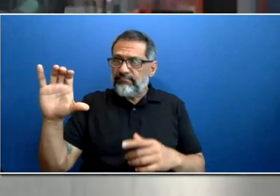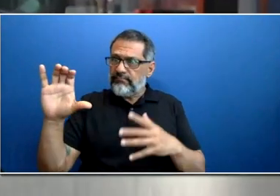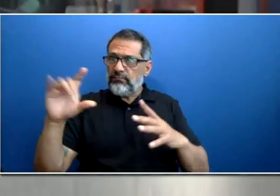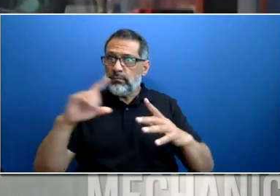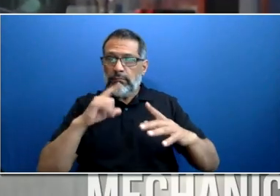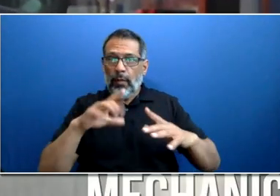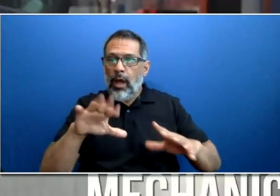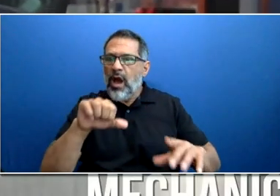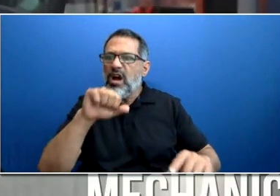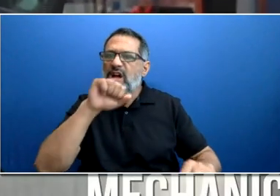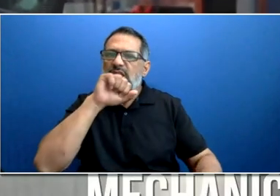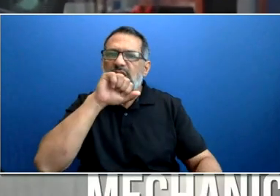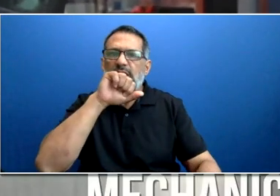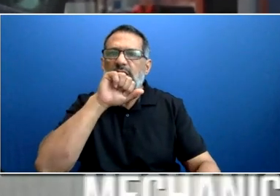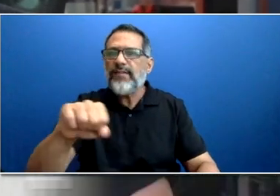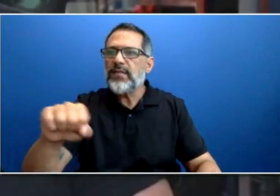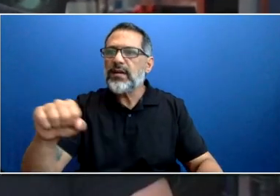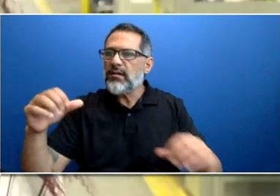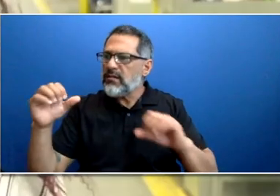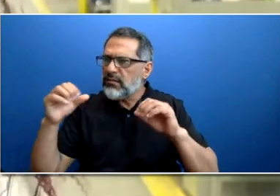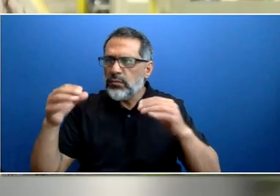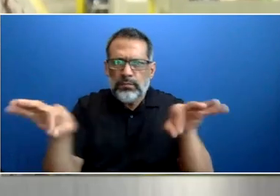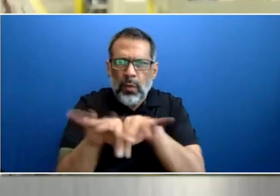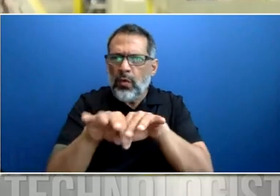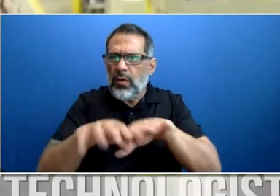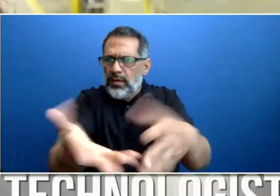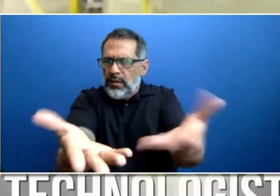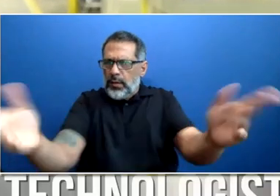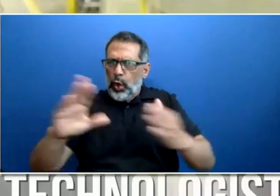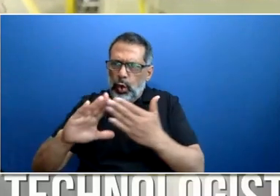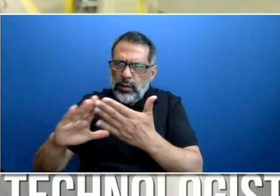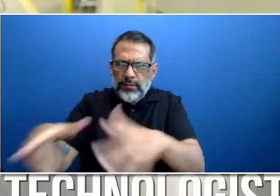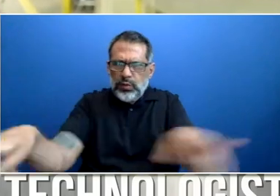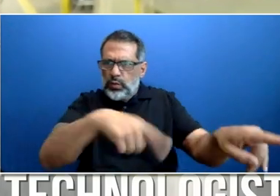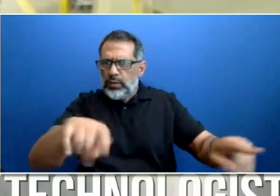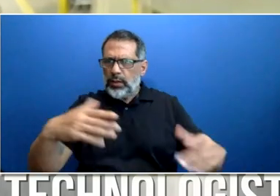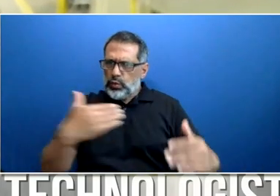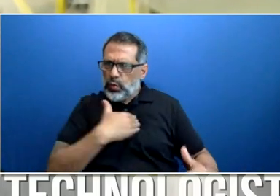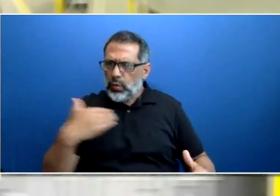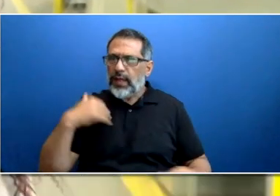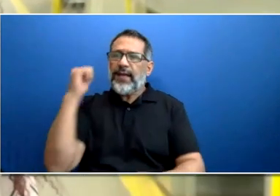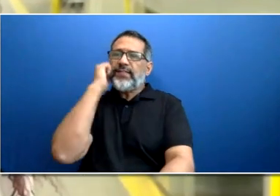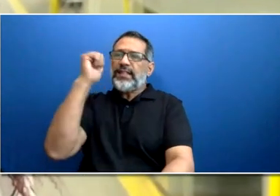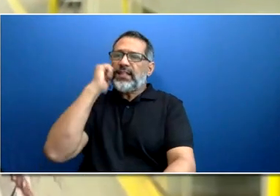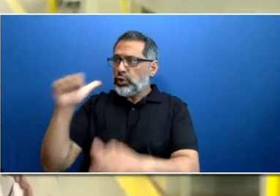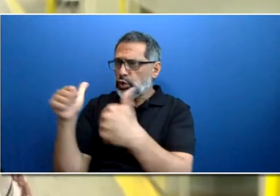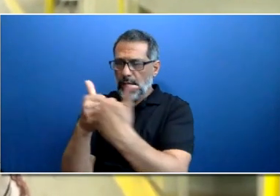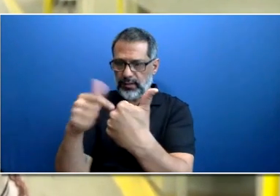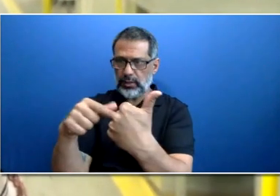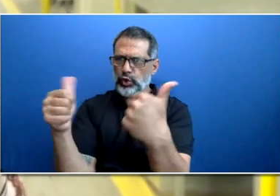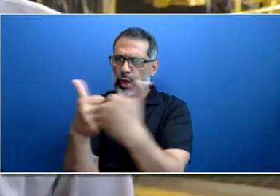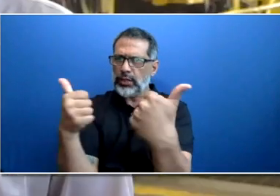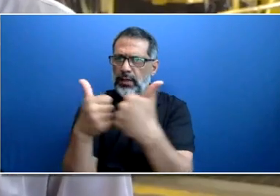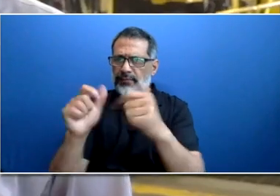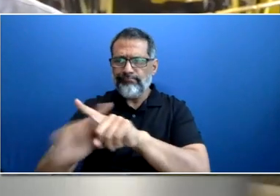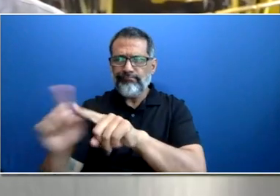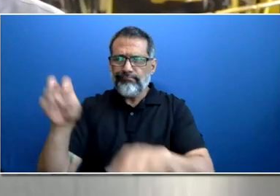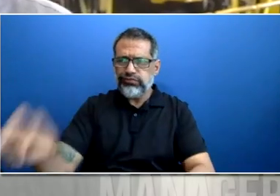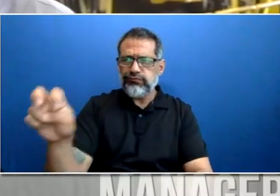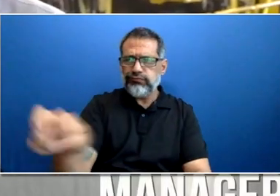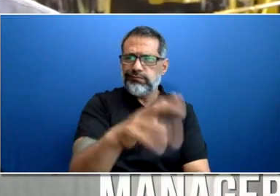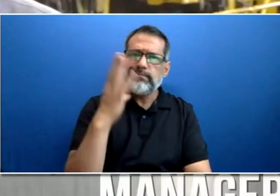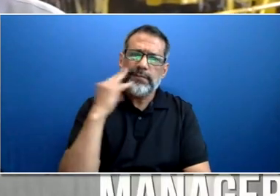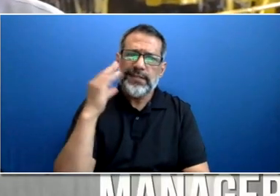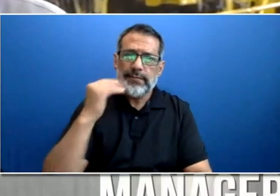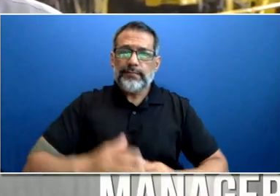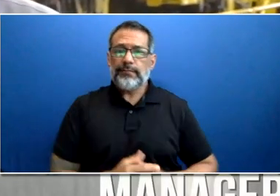I'm very proud of the work I do. Every day is a different challenge. You can pursue a variety of professions here just by applying yourself. TTC is one